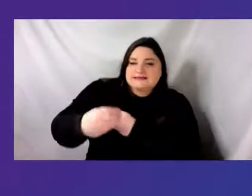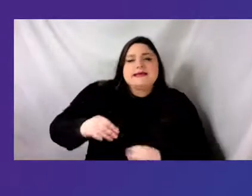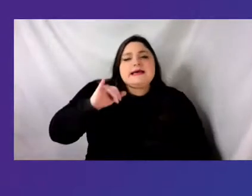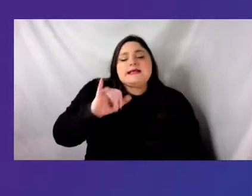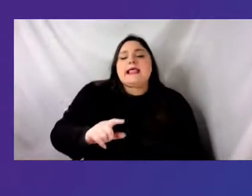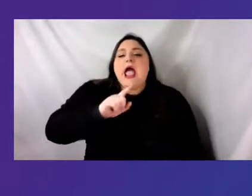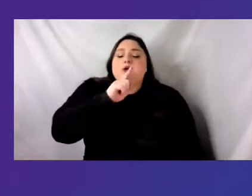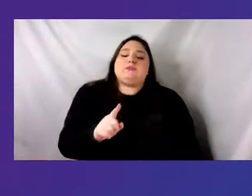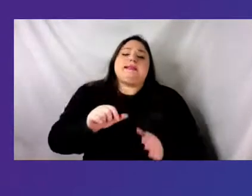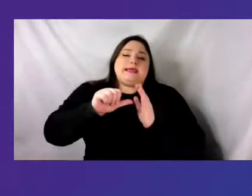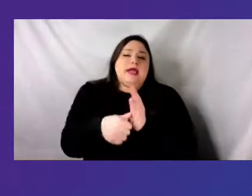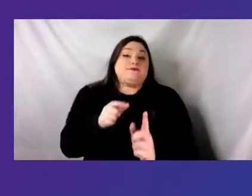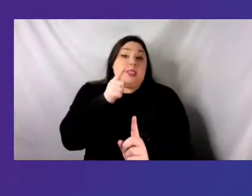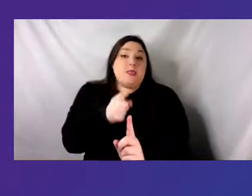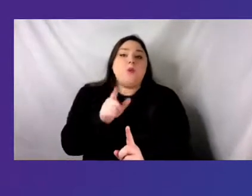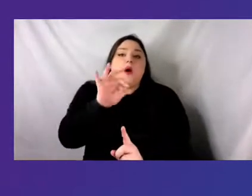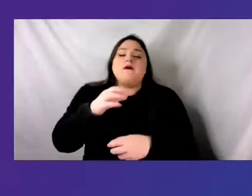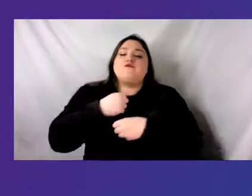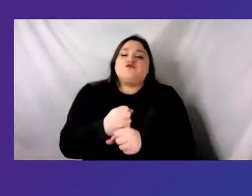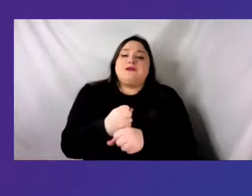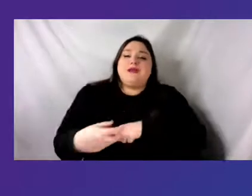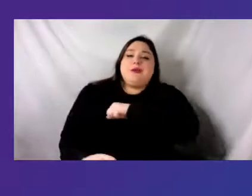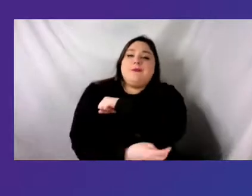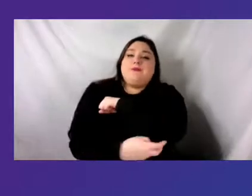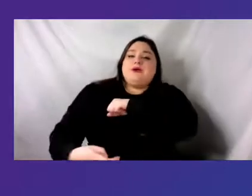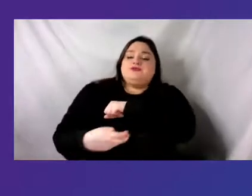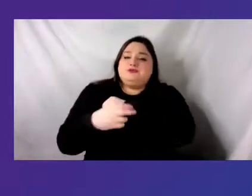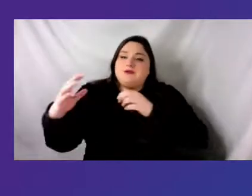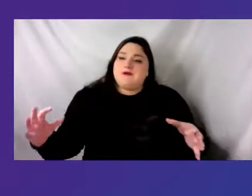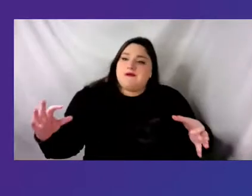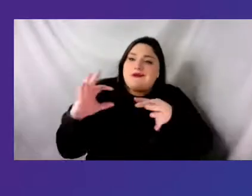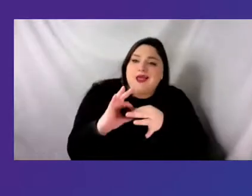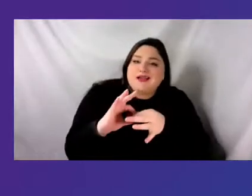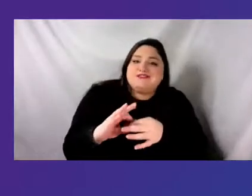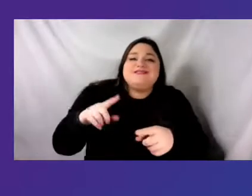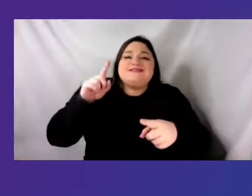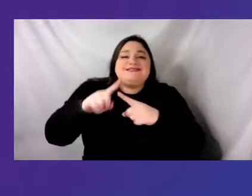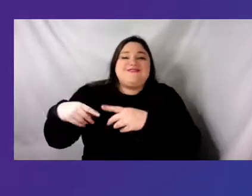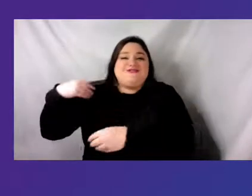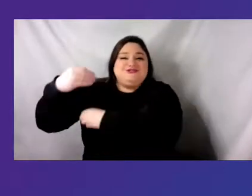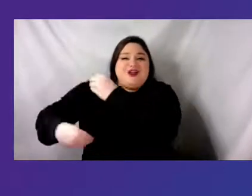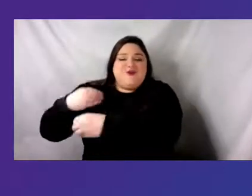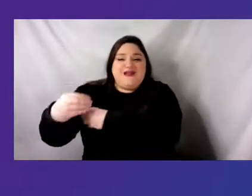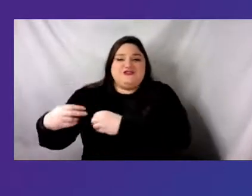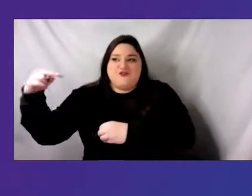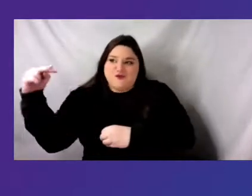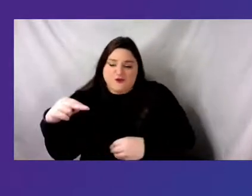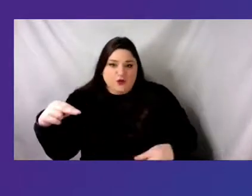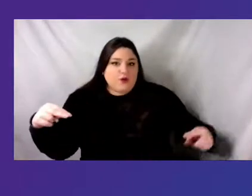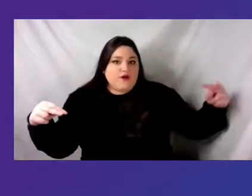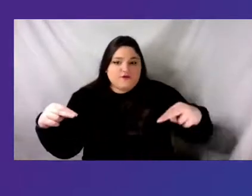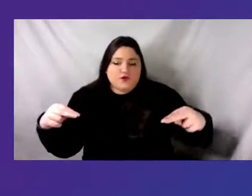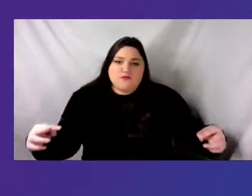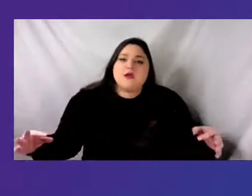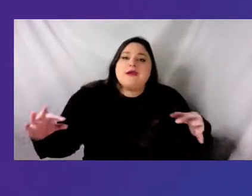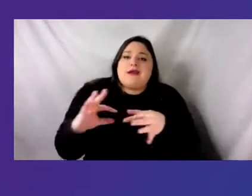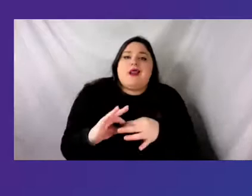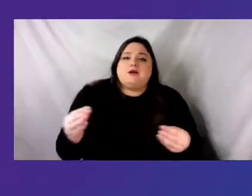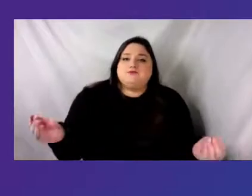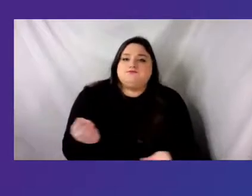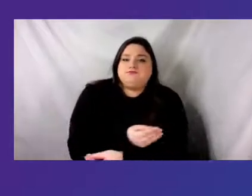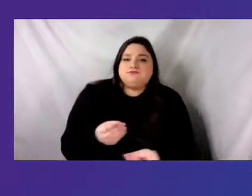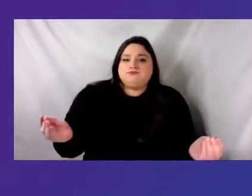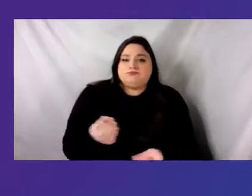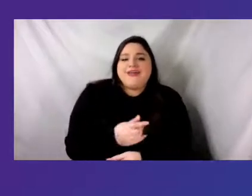of building bridges around intergenerational perspectives this is a subject that is particularly relevant two years into the